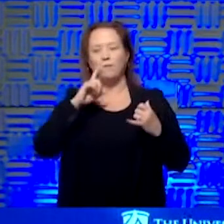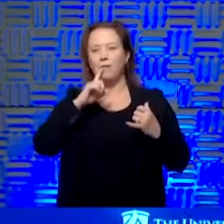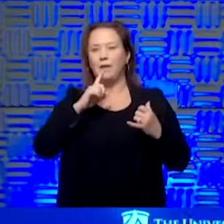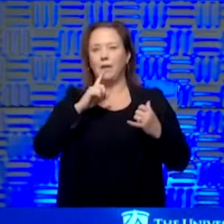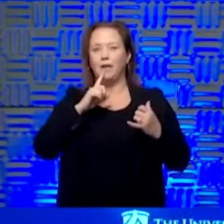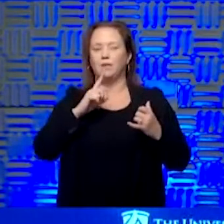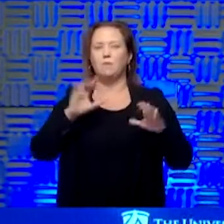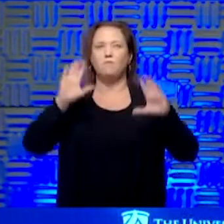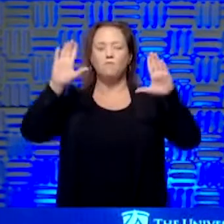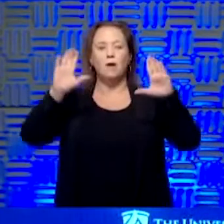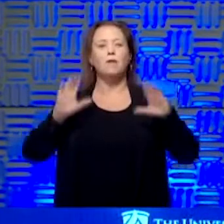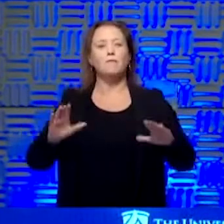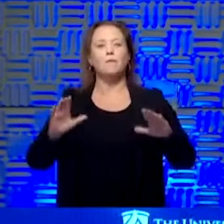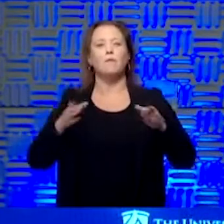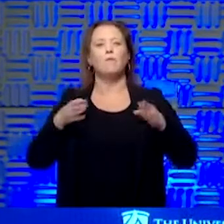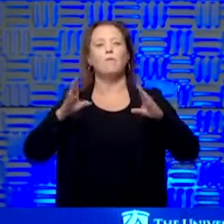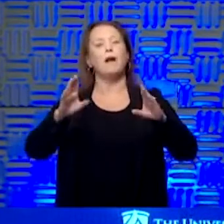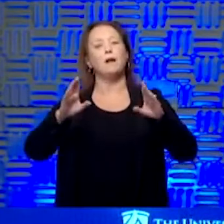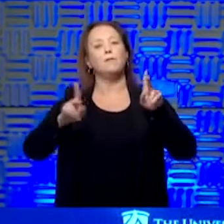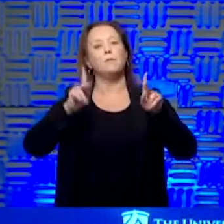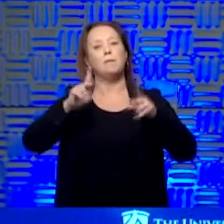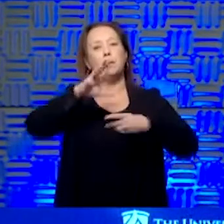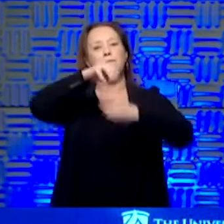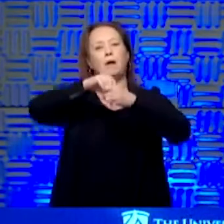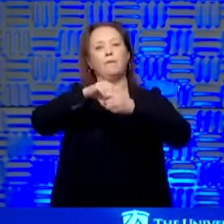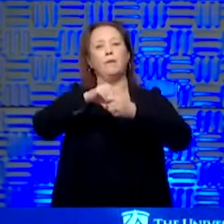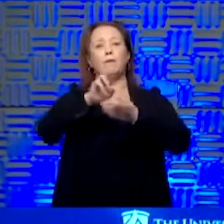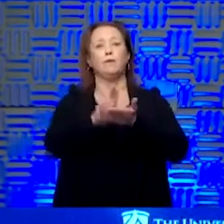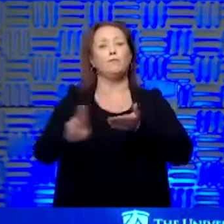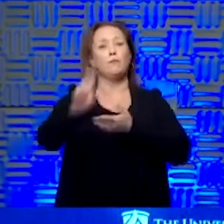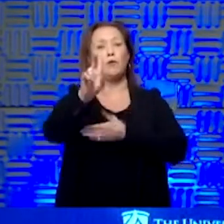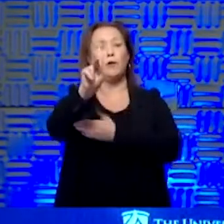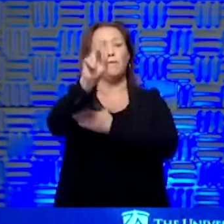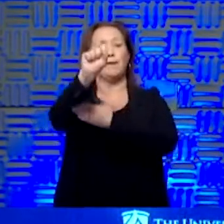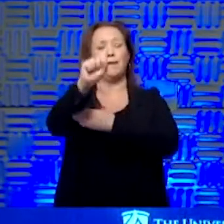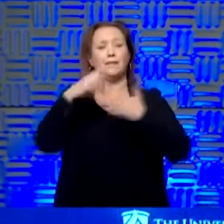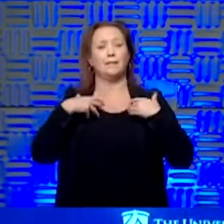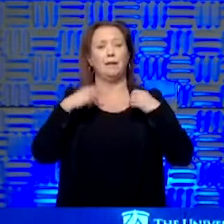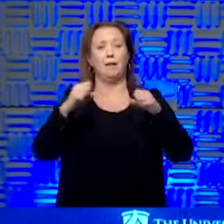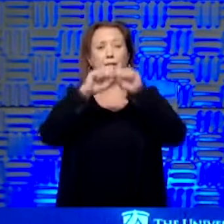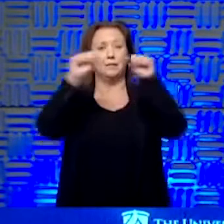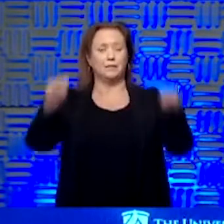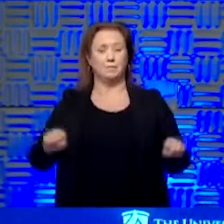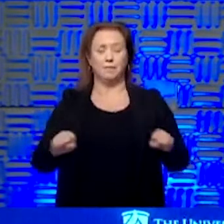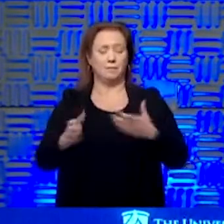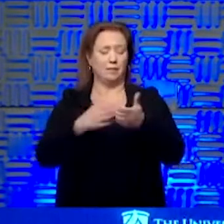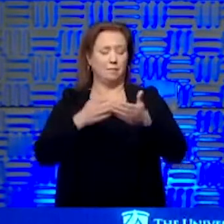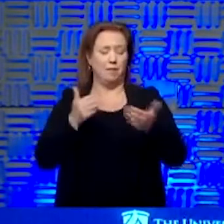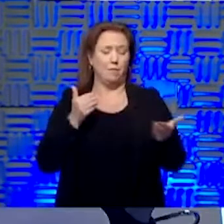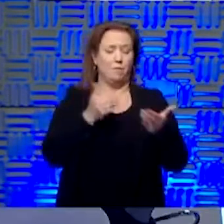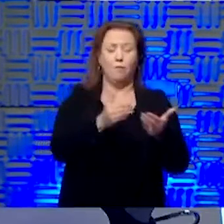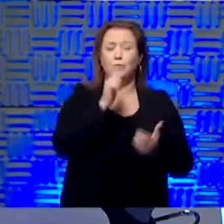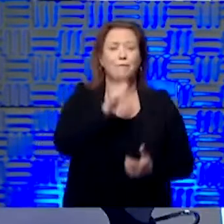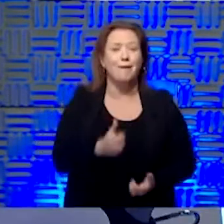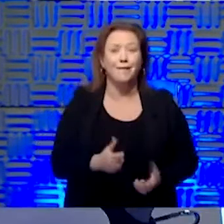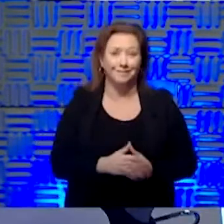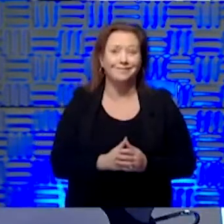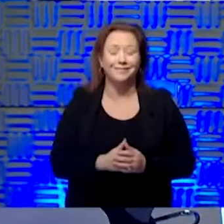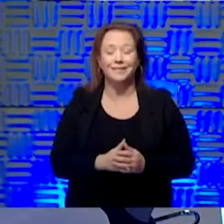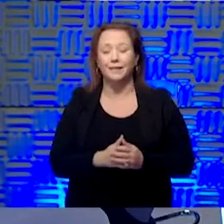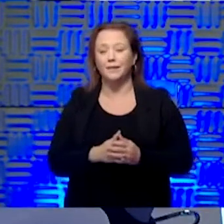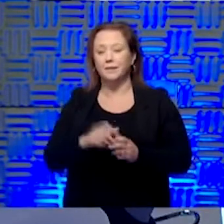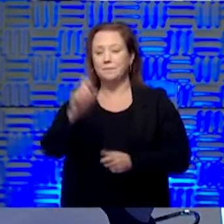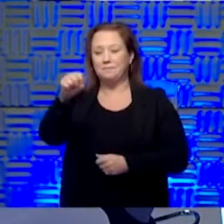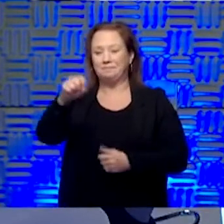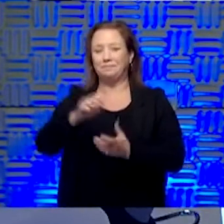a strong platform. Let folks be part of the University of Kansas health system, whether they're close to one of our hospitals or not. Yeah, I think that's right. And in fact, you know, we get